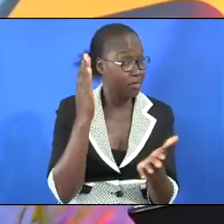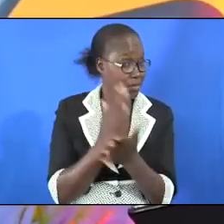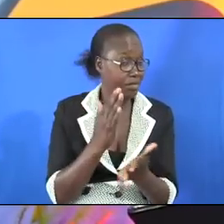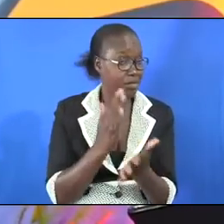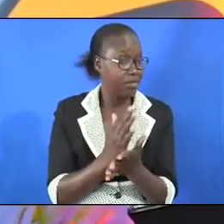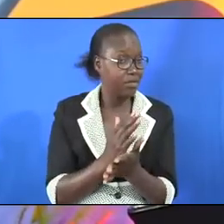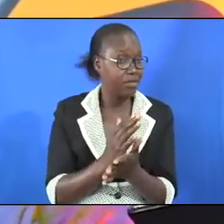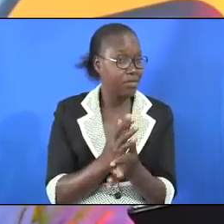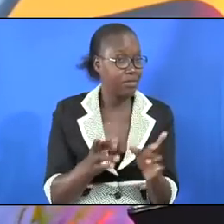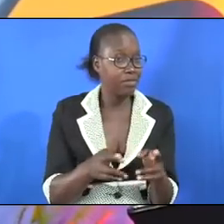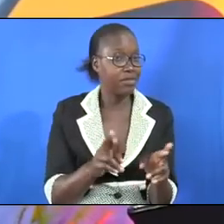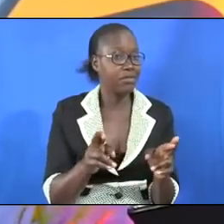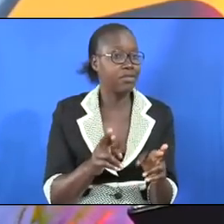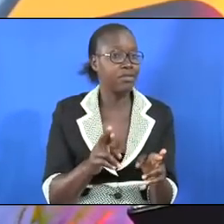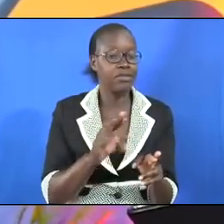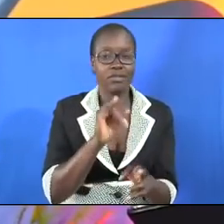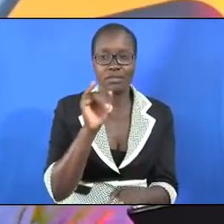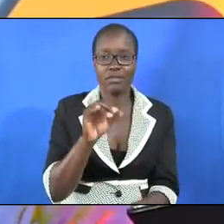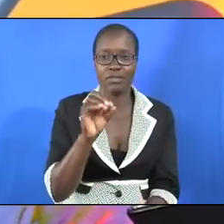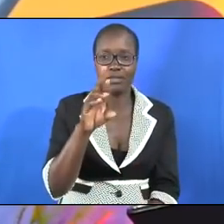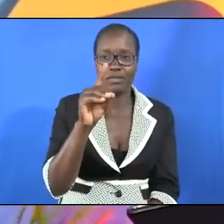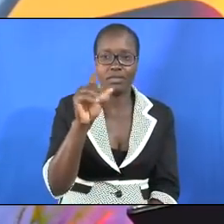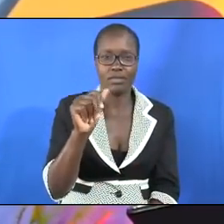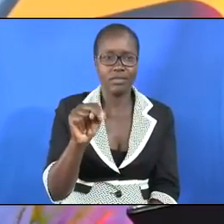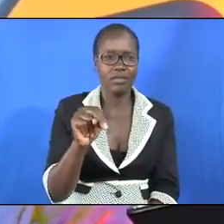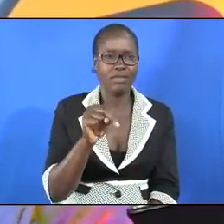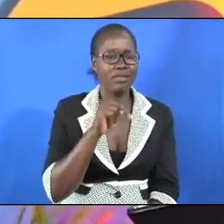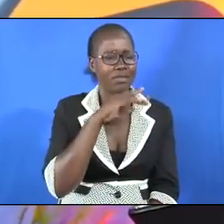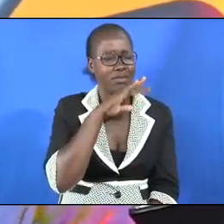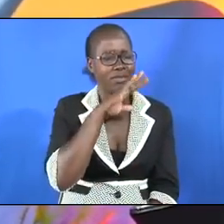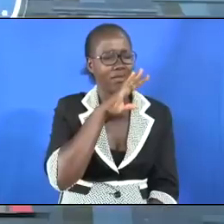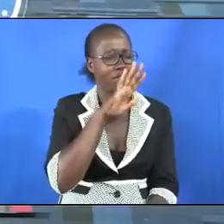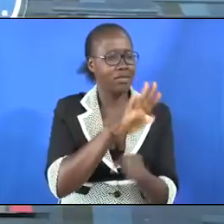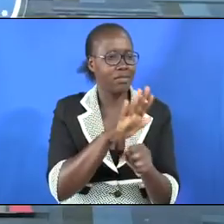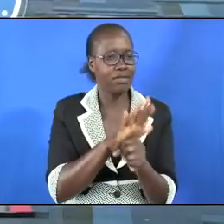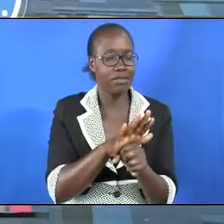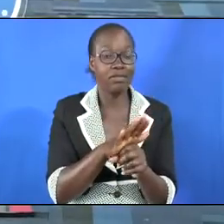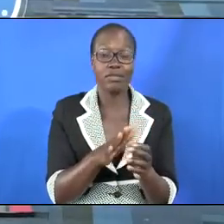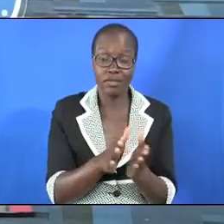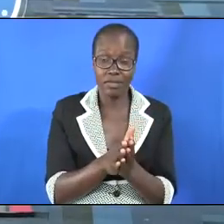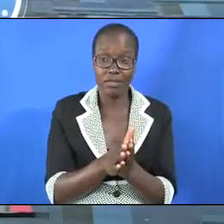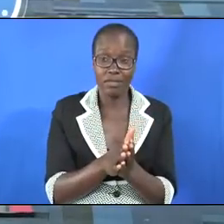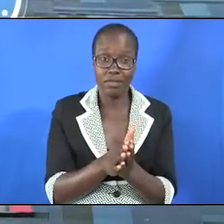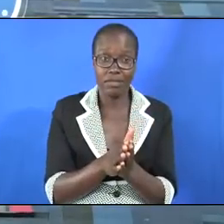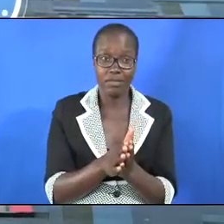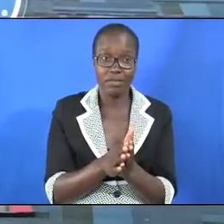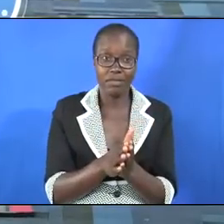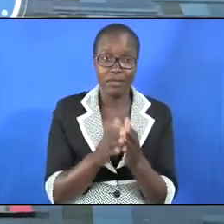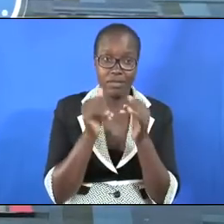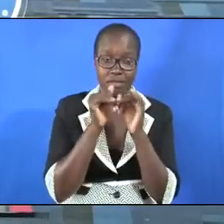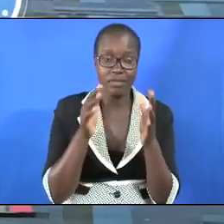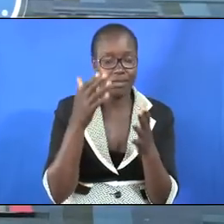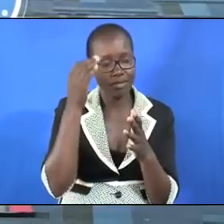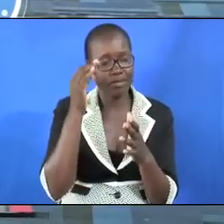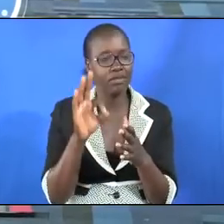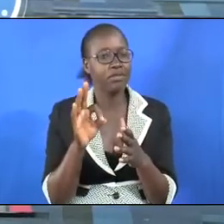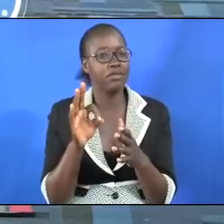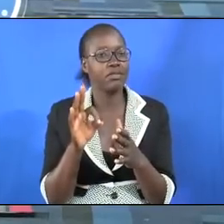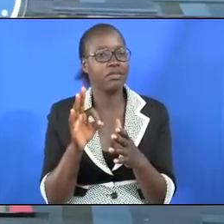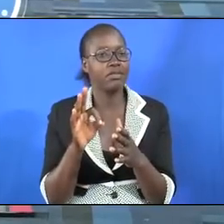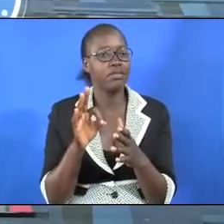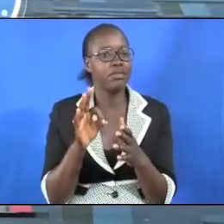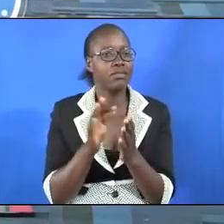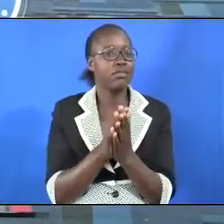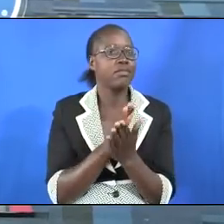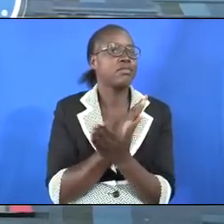river Jordan is a very dirty river I had the privilege with the blessings of my